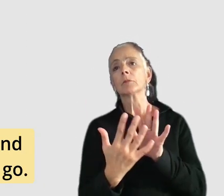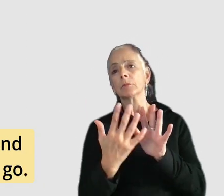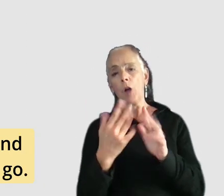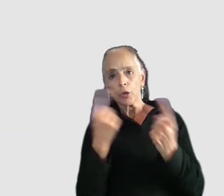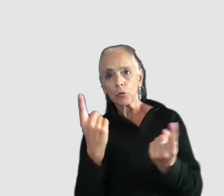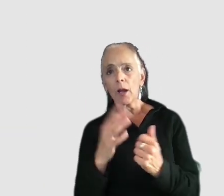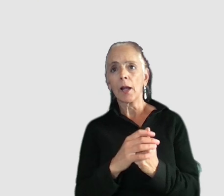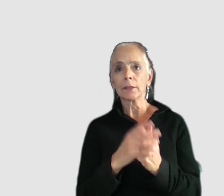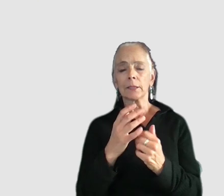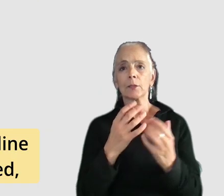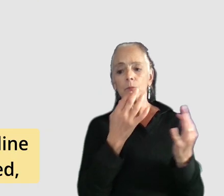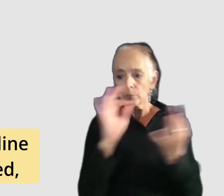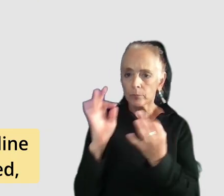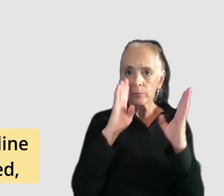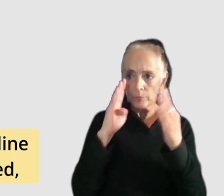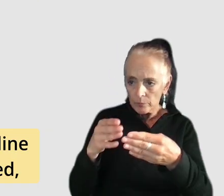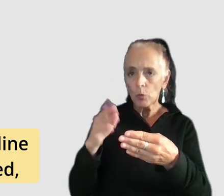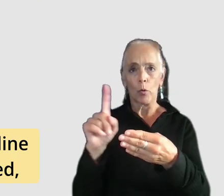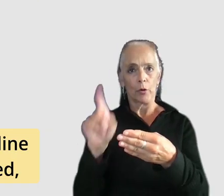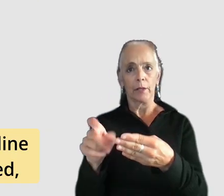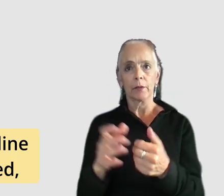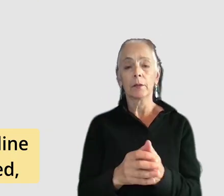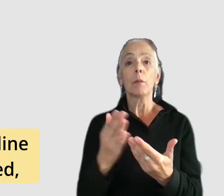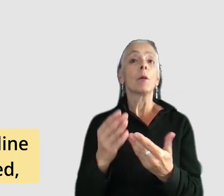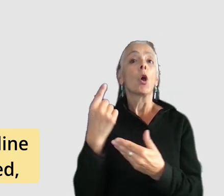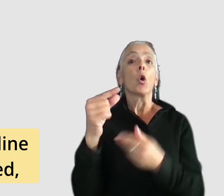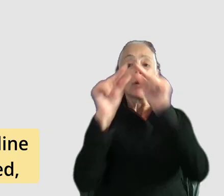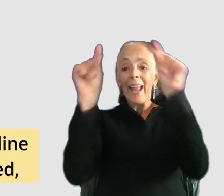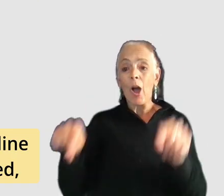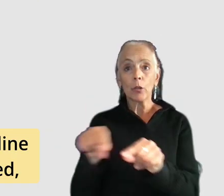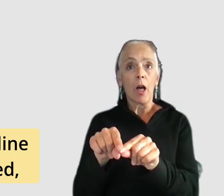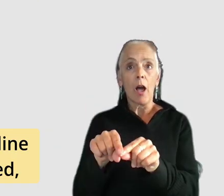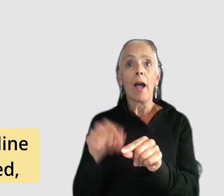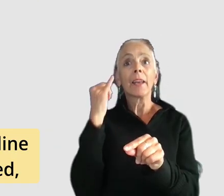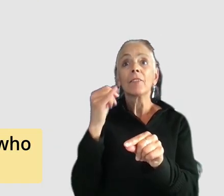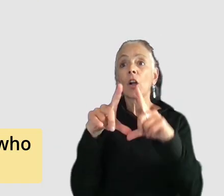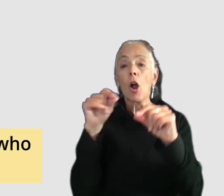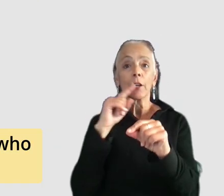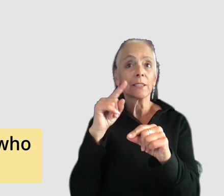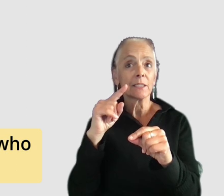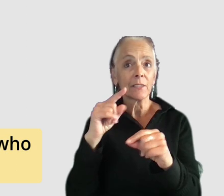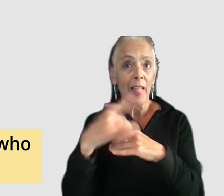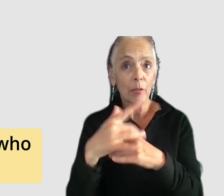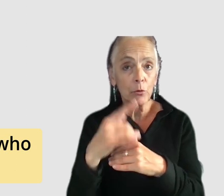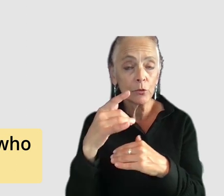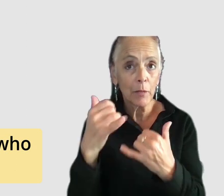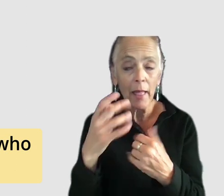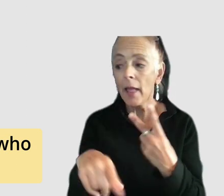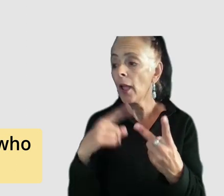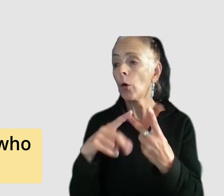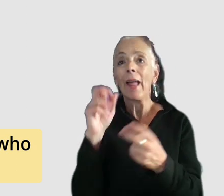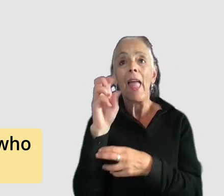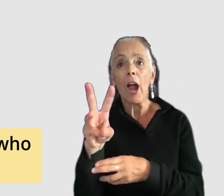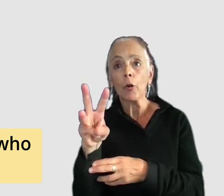where we want it to go so that can mean something like a green outline around cards that are available to be played an arrow so players know exactly